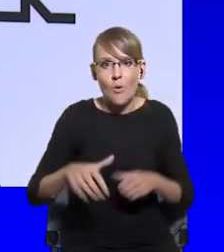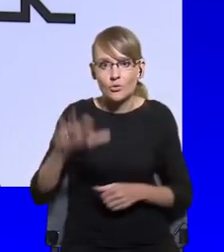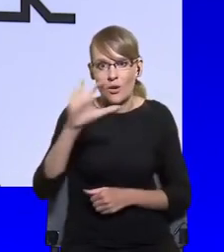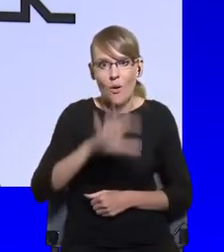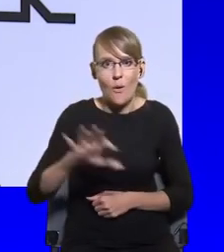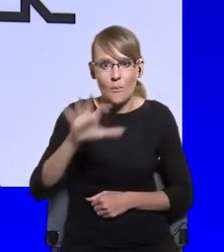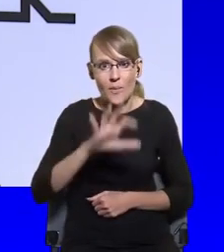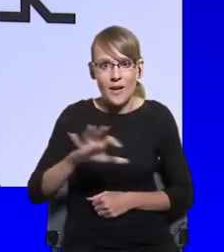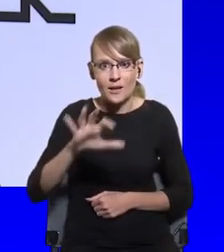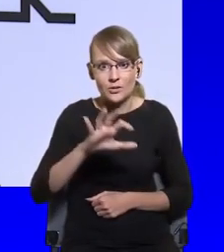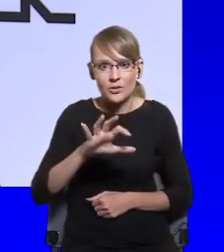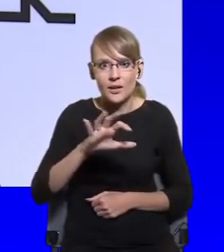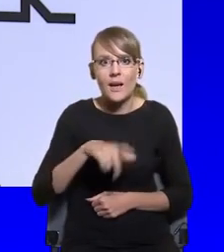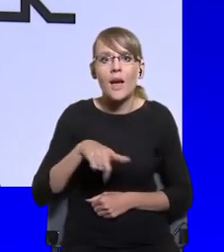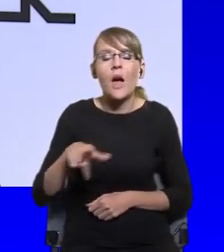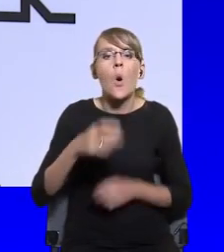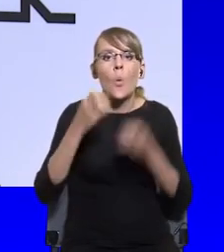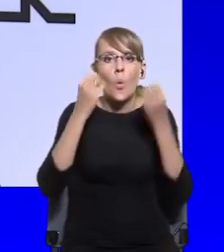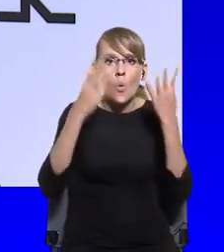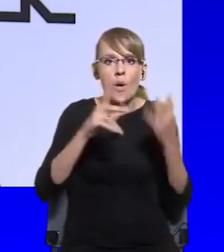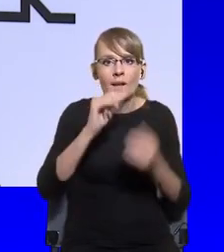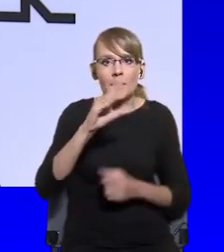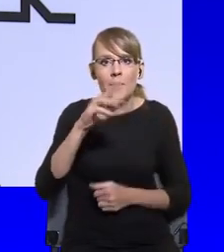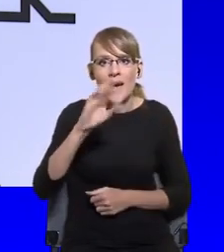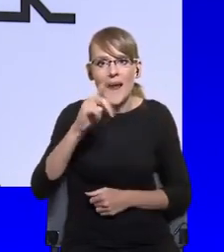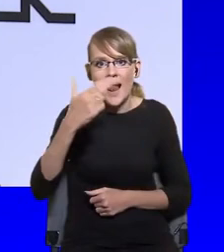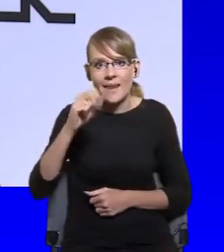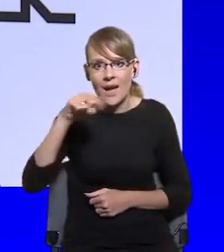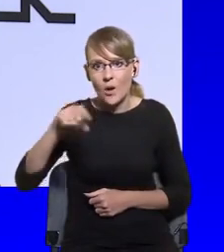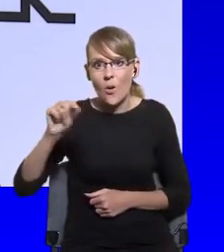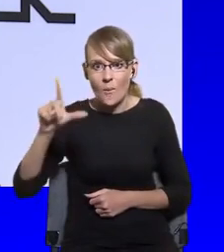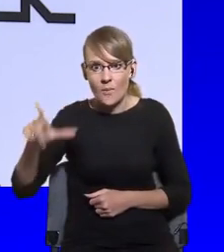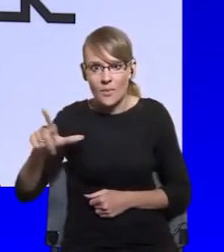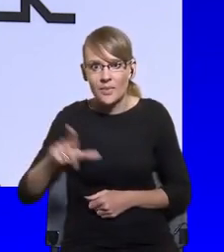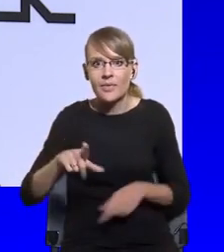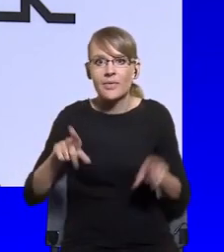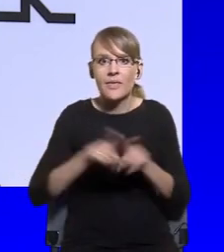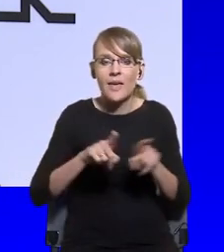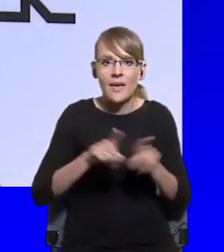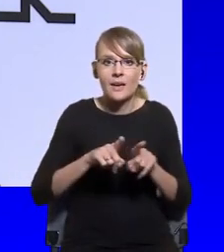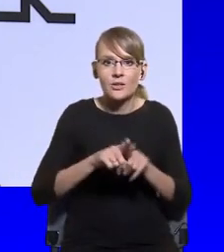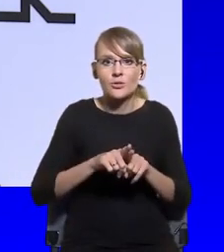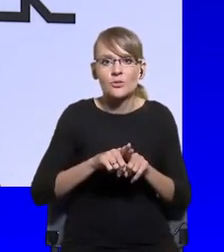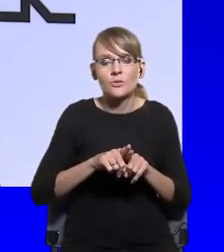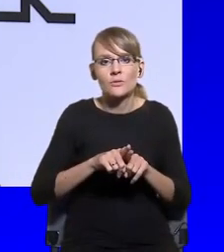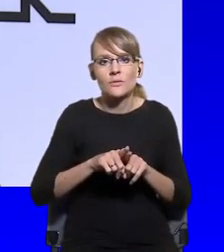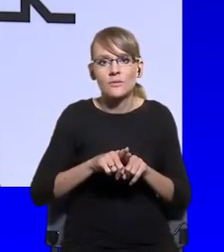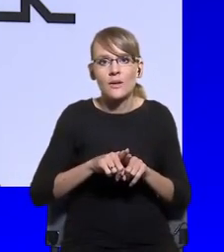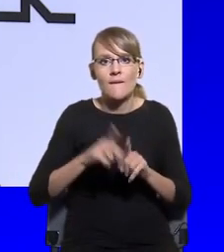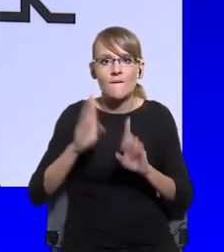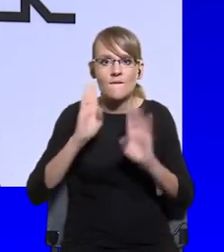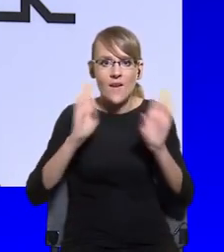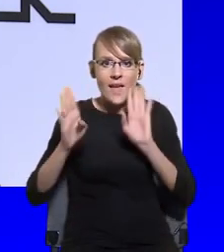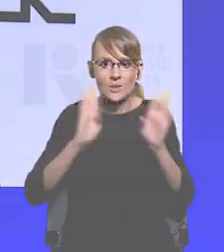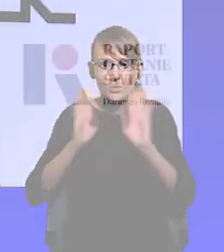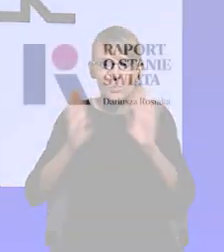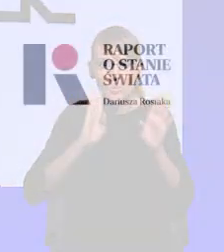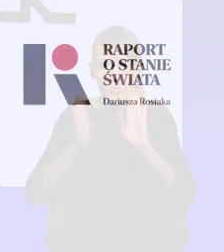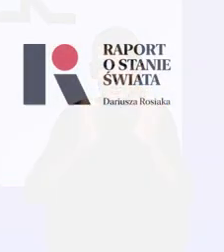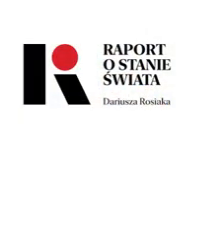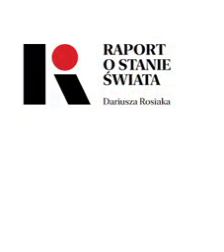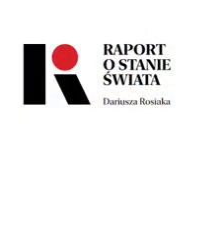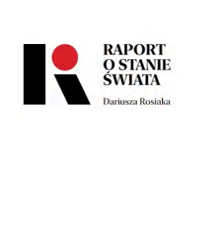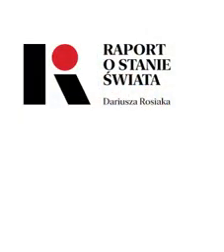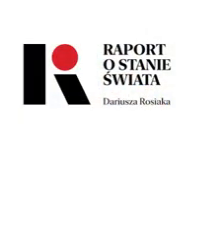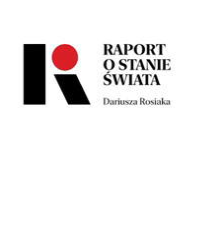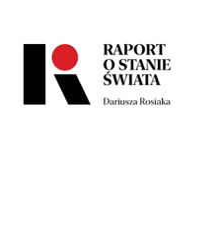.pl. And on Facebook page of Kultura Liberalna as well as their YouTube channel. Thank you very